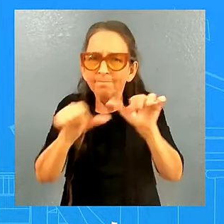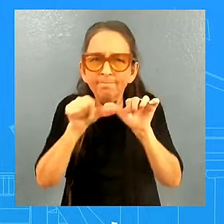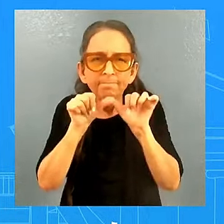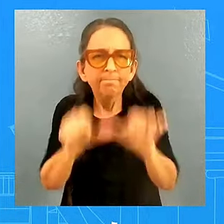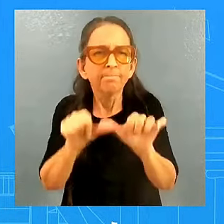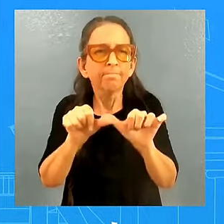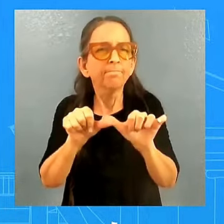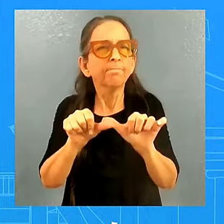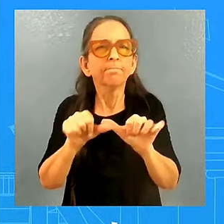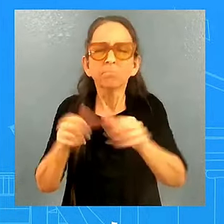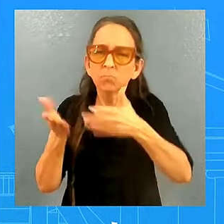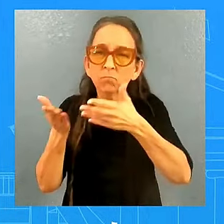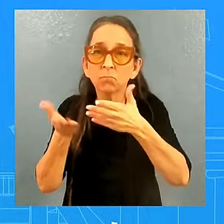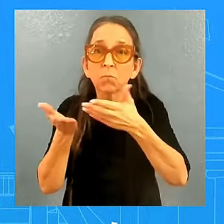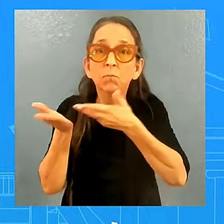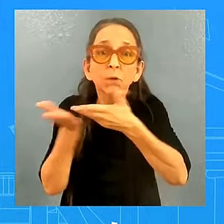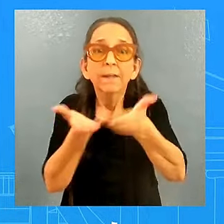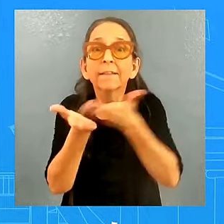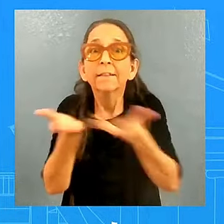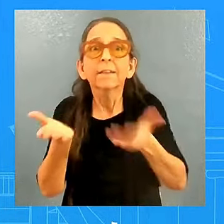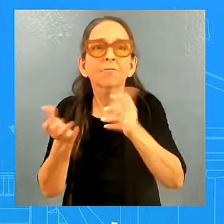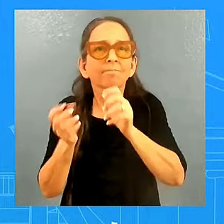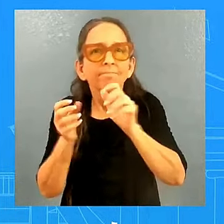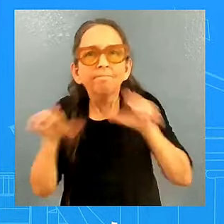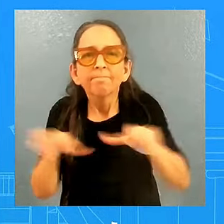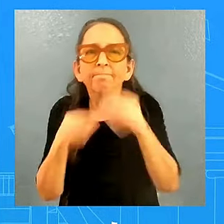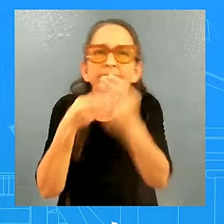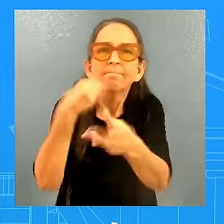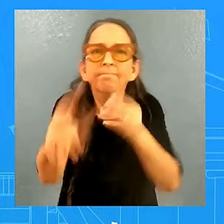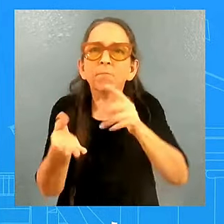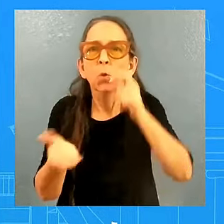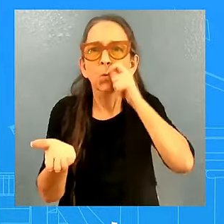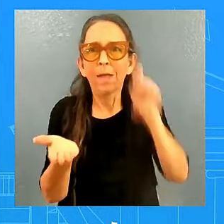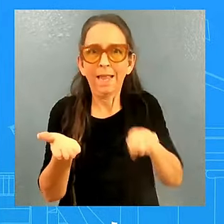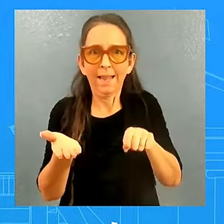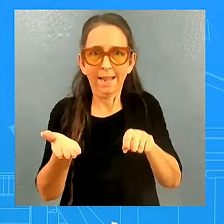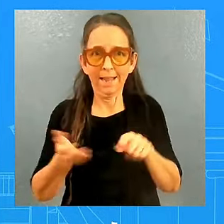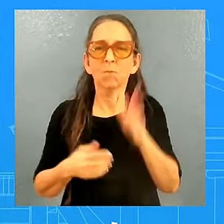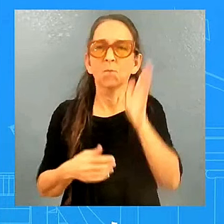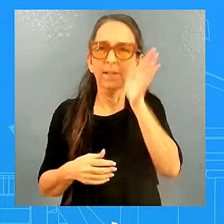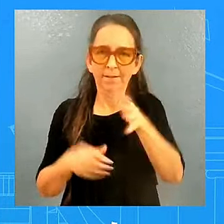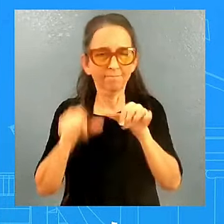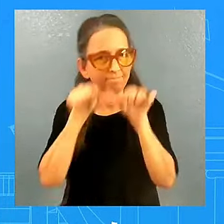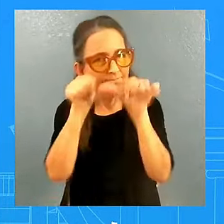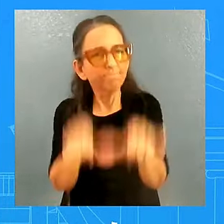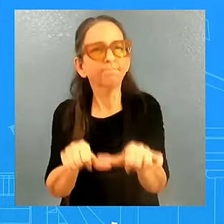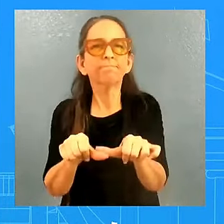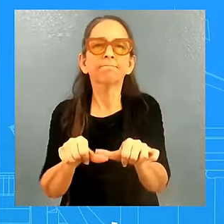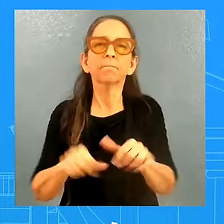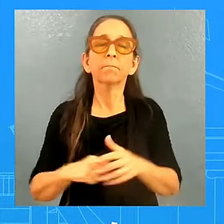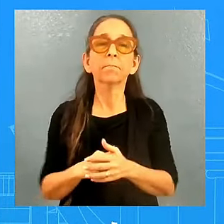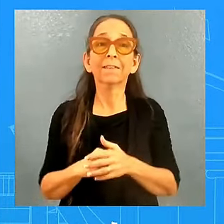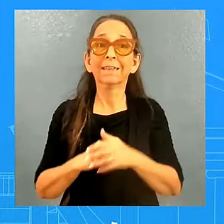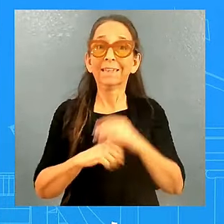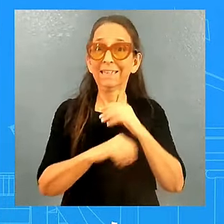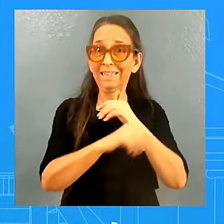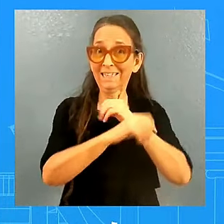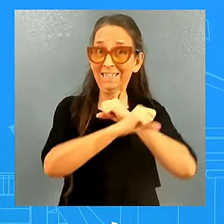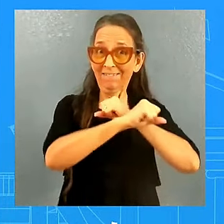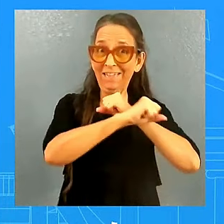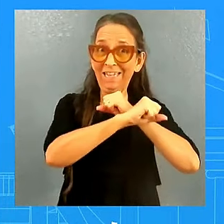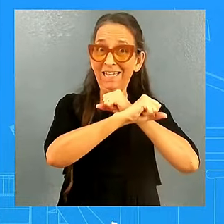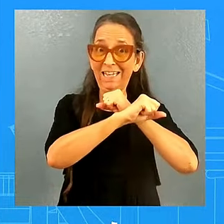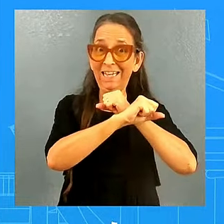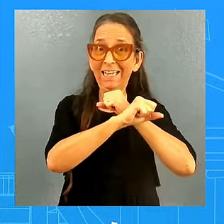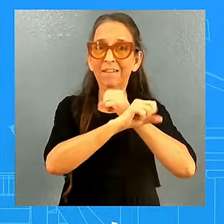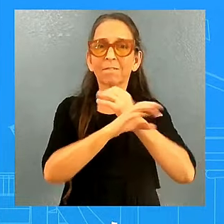assistance support that they need to Ukraine so that they are able to defend their freedom and fight for